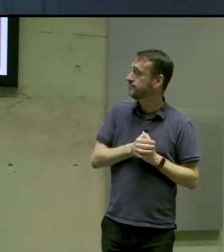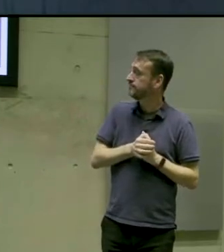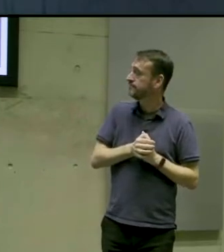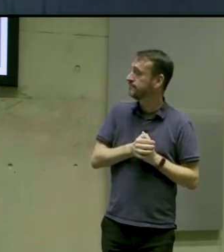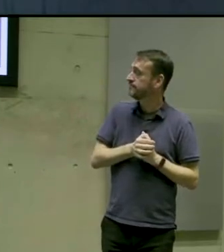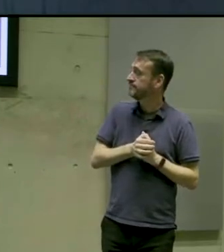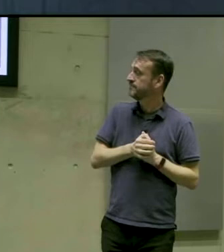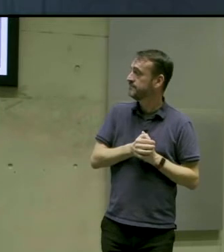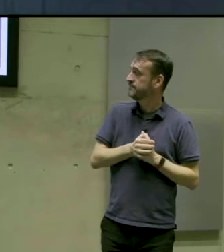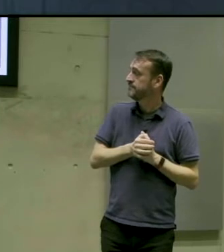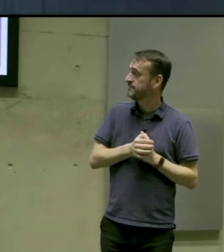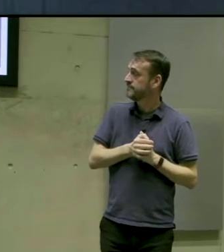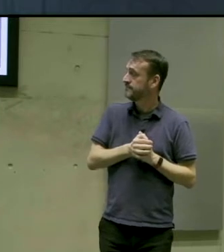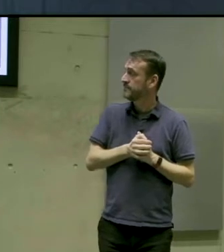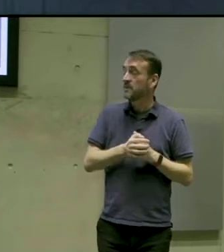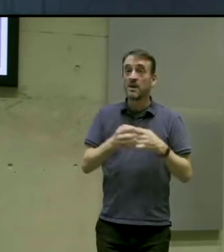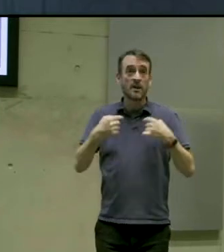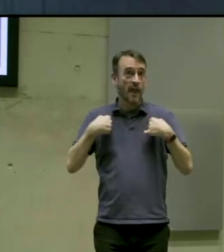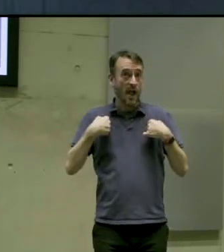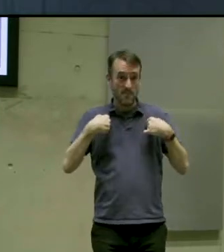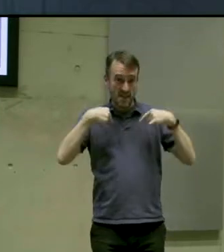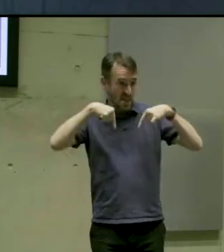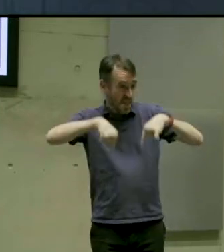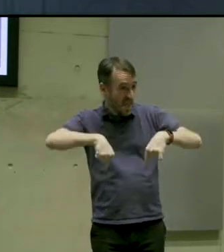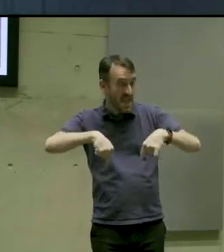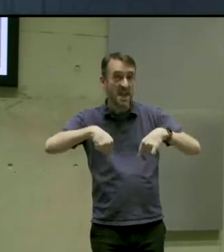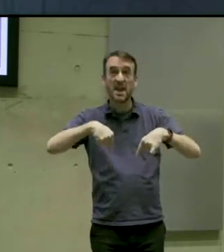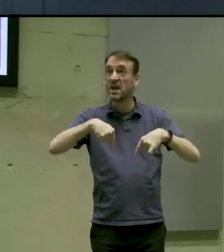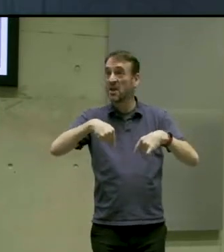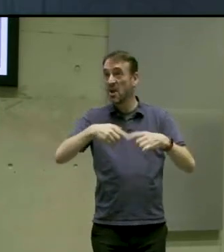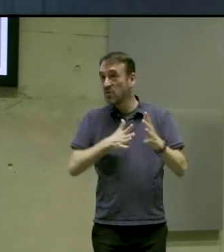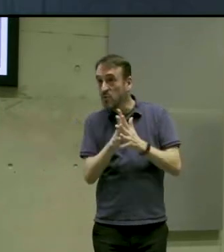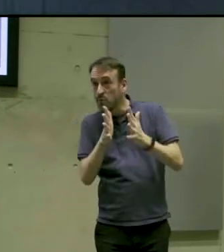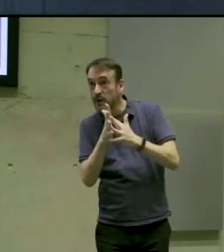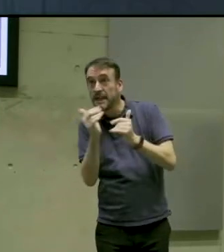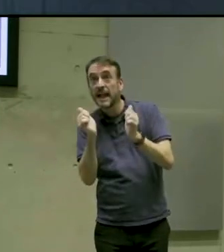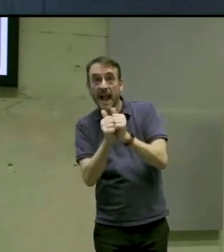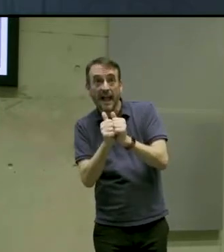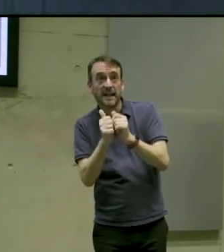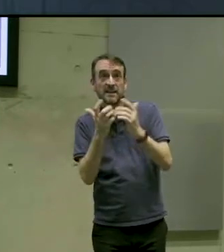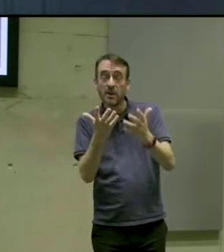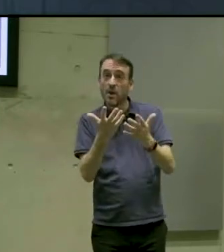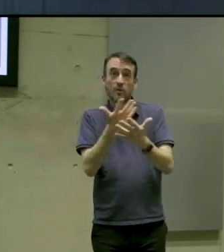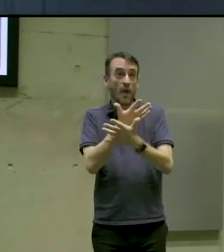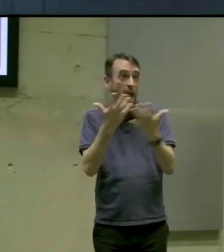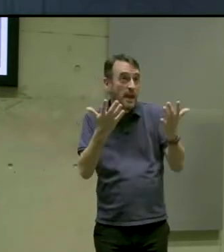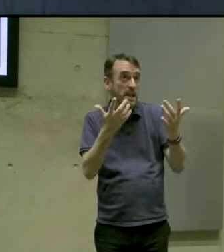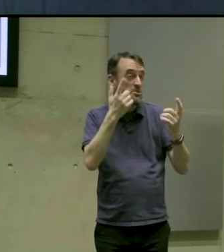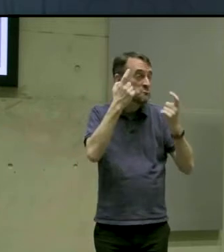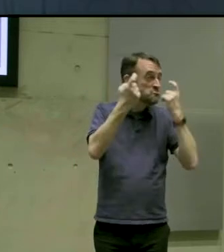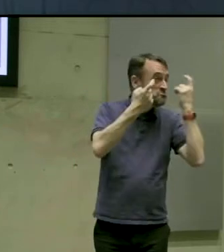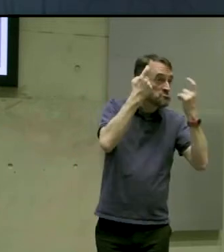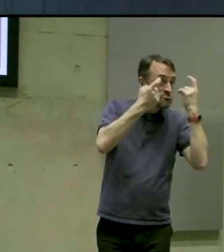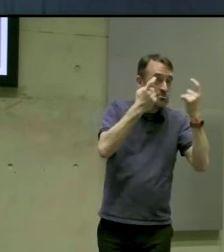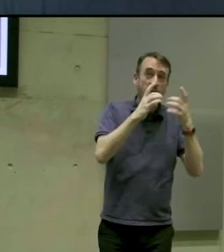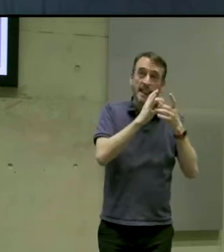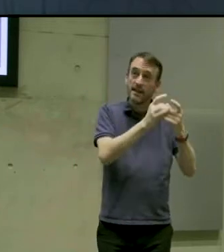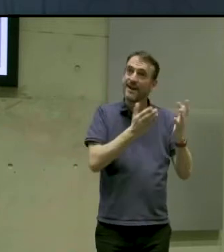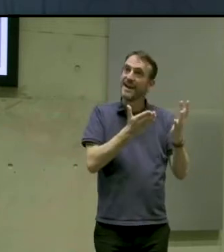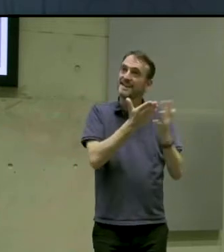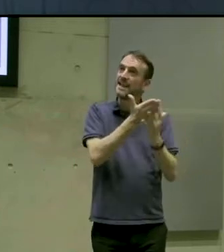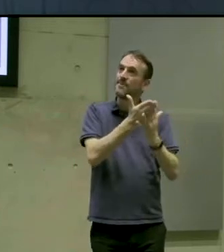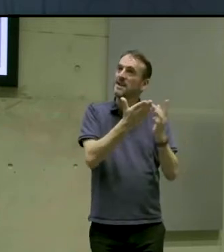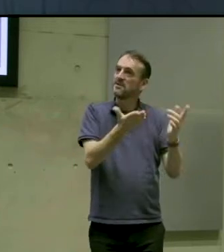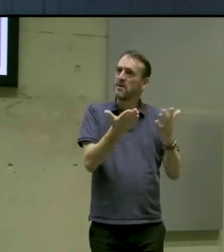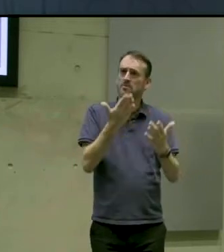But do I'll be around all week. So if you have any questions about accessibility or just want to talk in general, I'll be here and